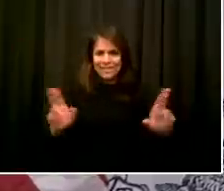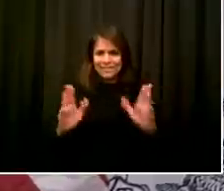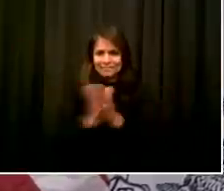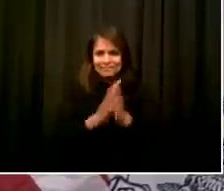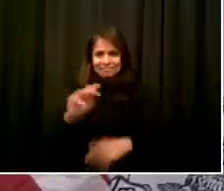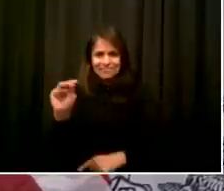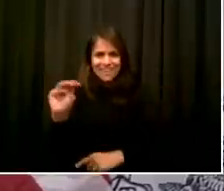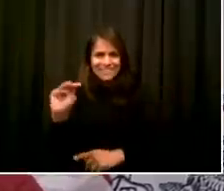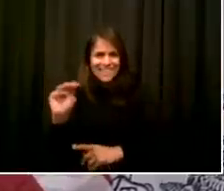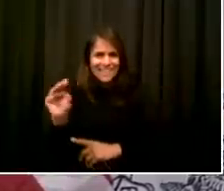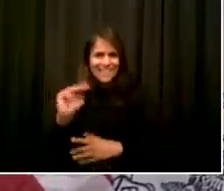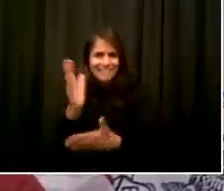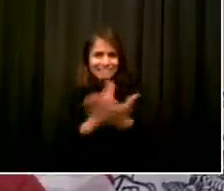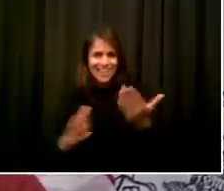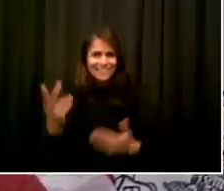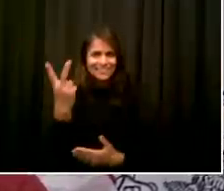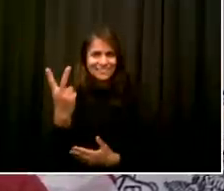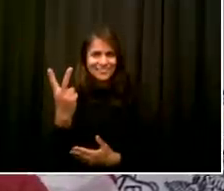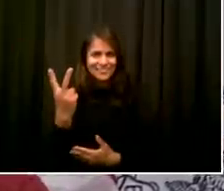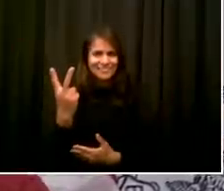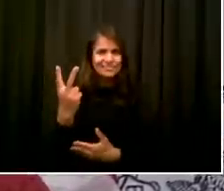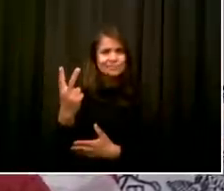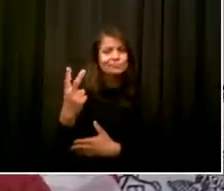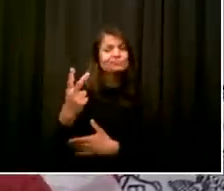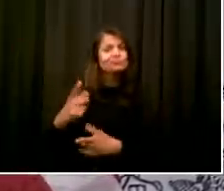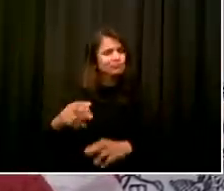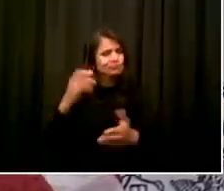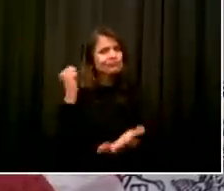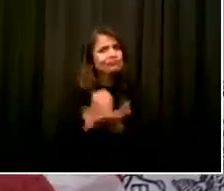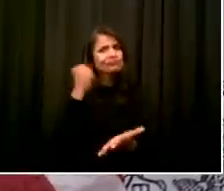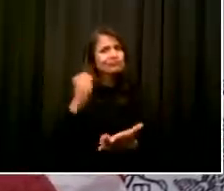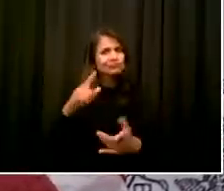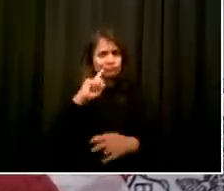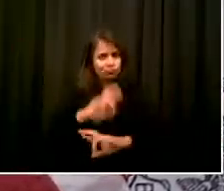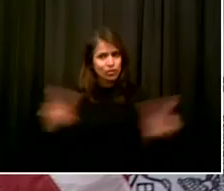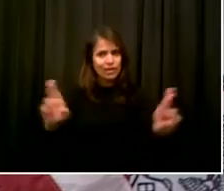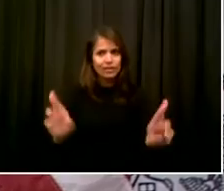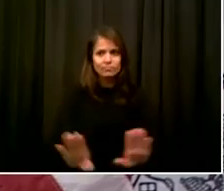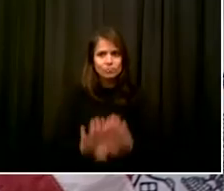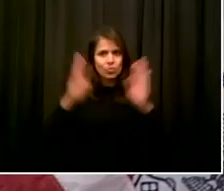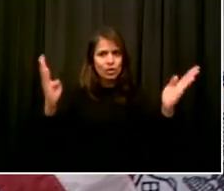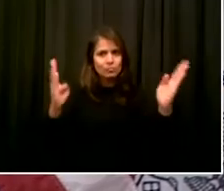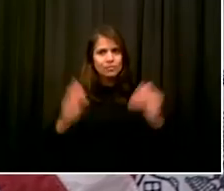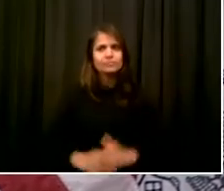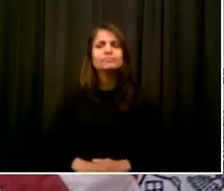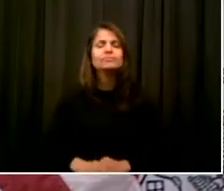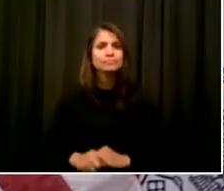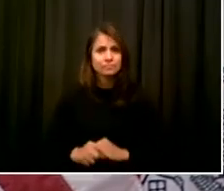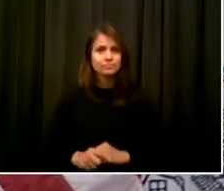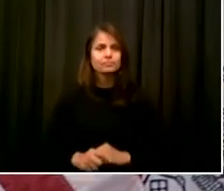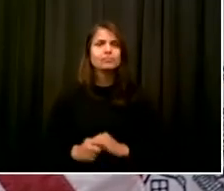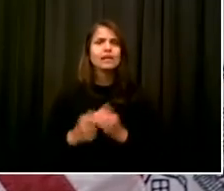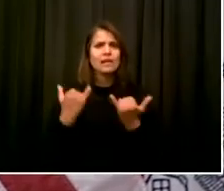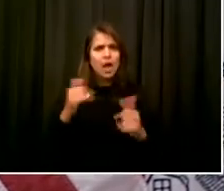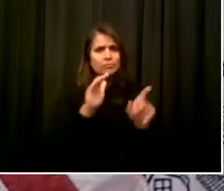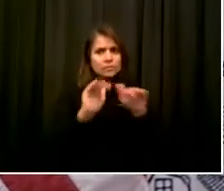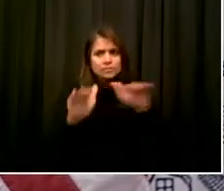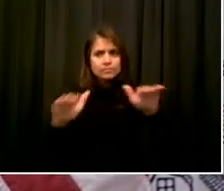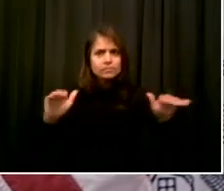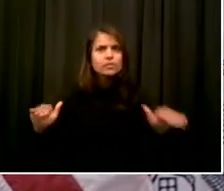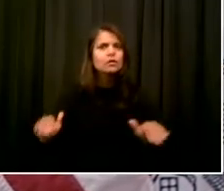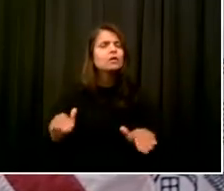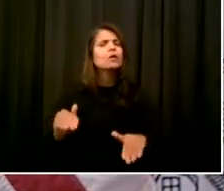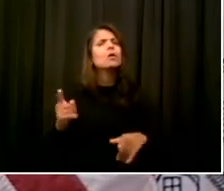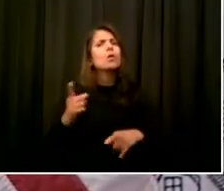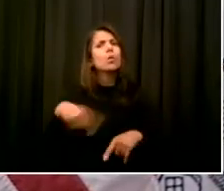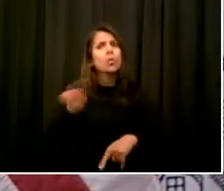phase two to begin. Just want to remind everyone, every one of us, and that includes, of course, the bar and restaurant owners and the